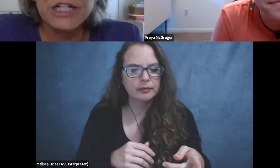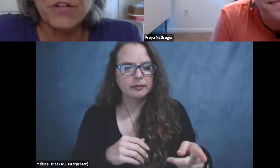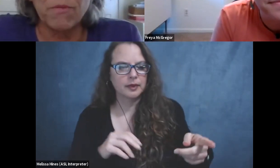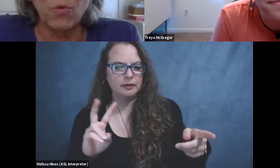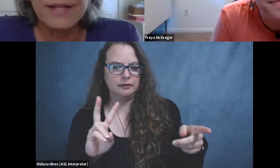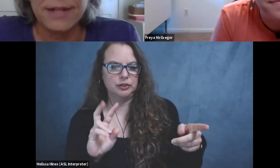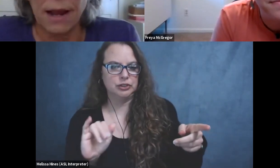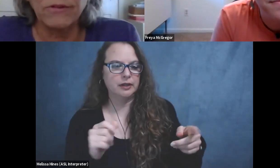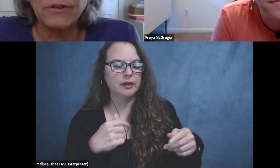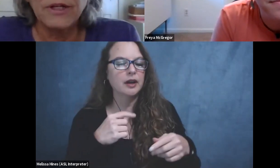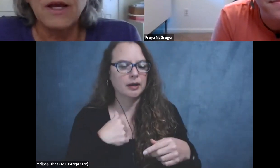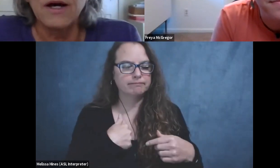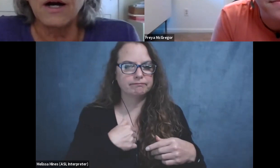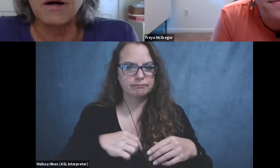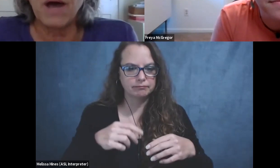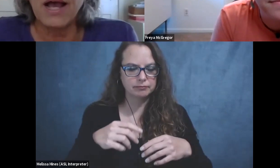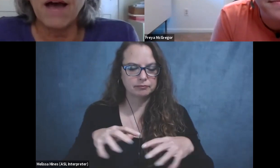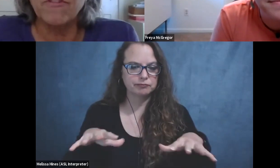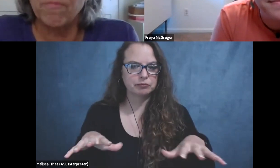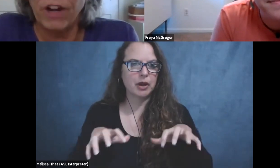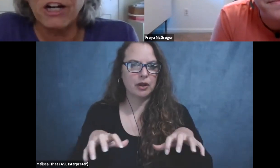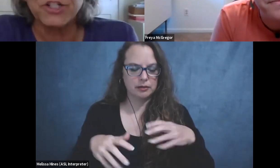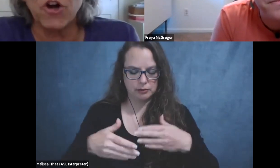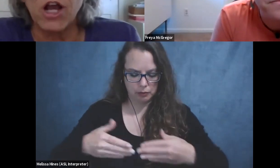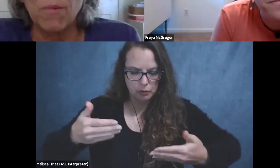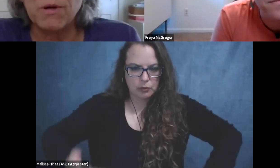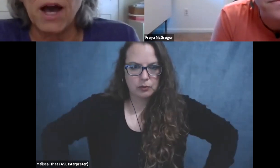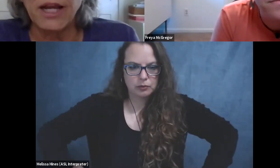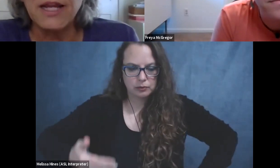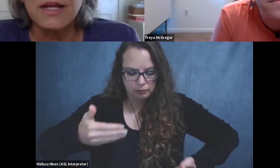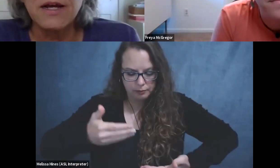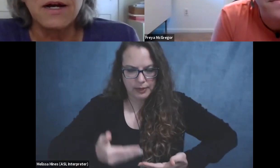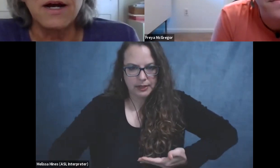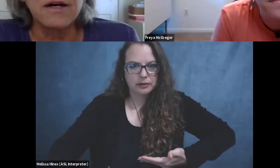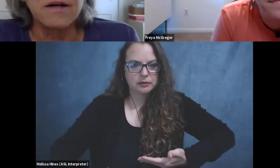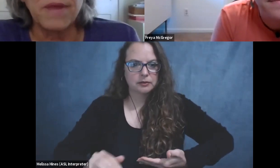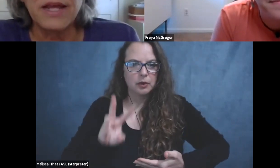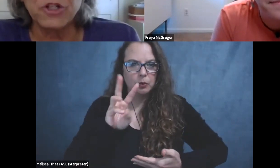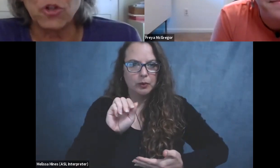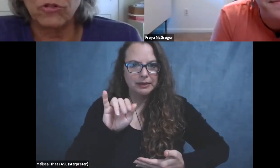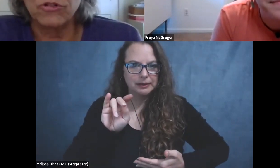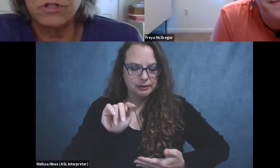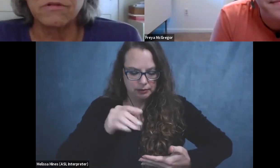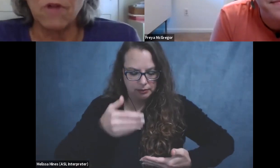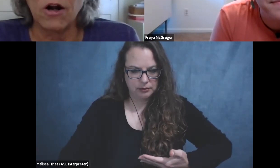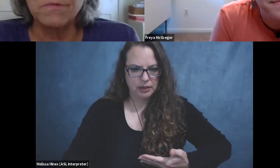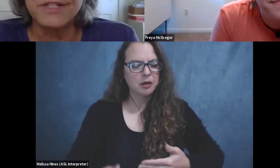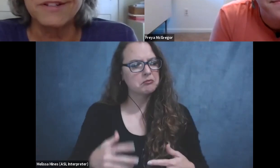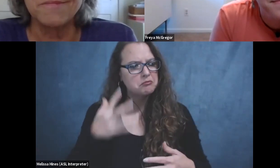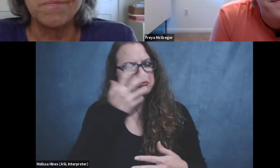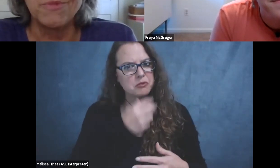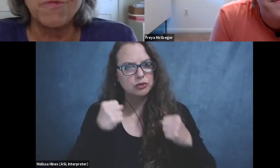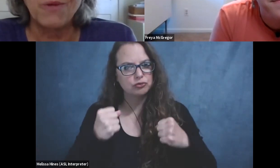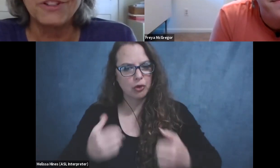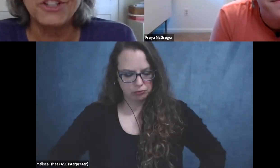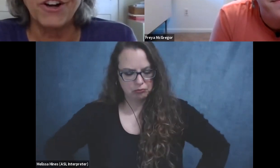I'm paralyzed from the waist down. Um, I have a fairly strong upper body, um, and shoulders and arms